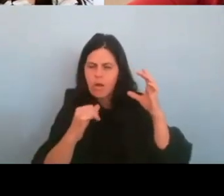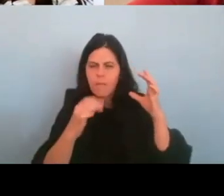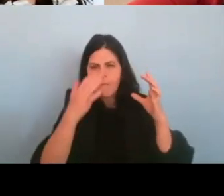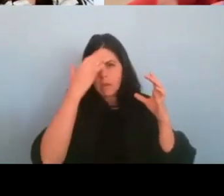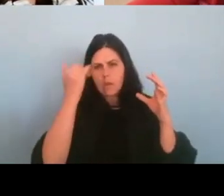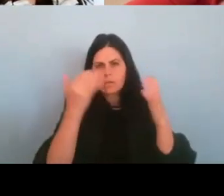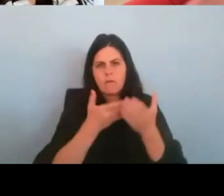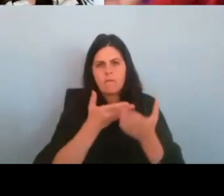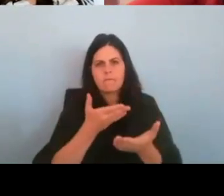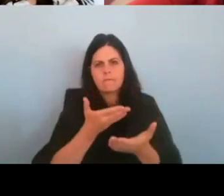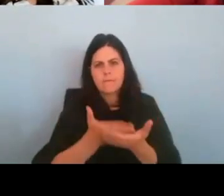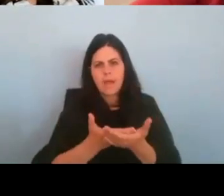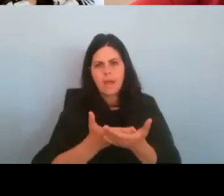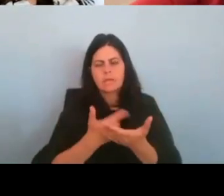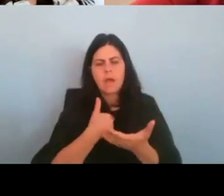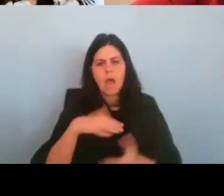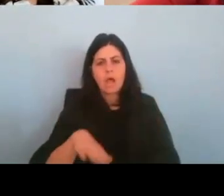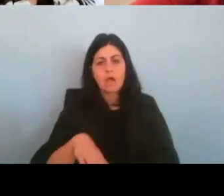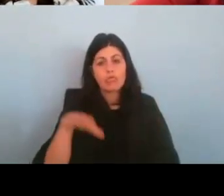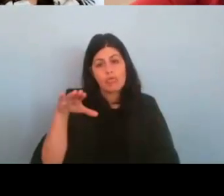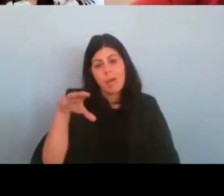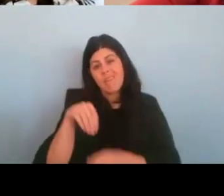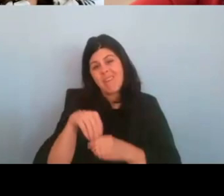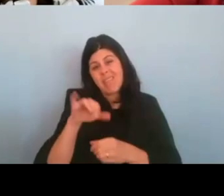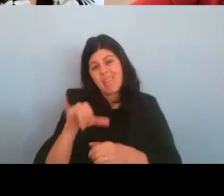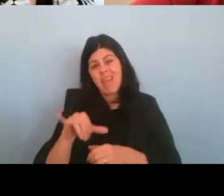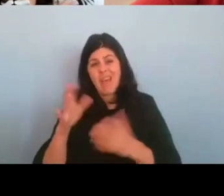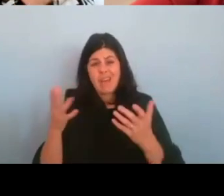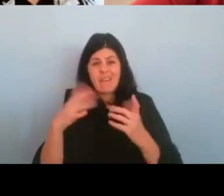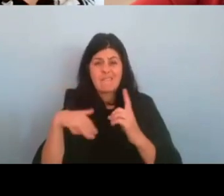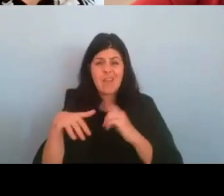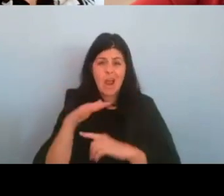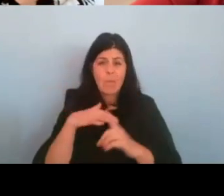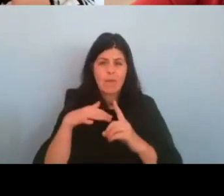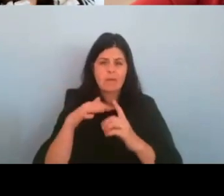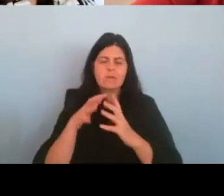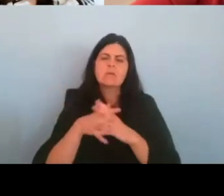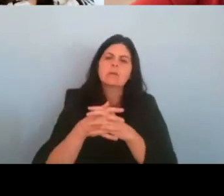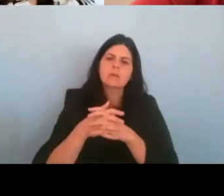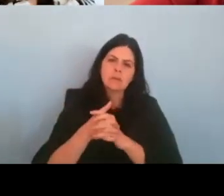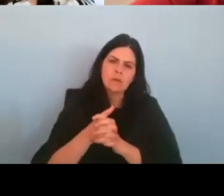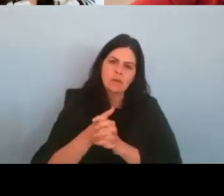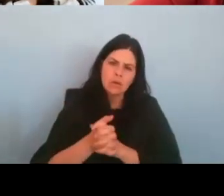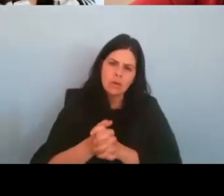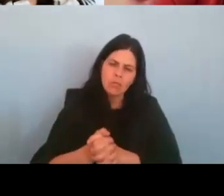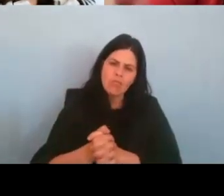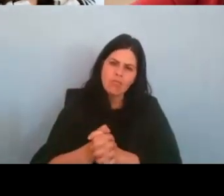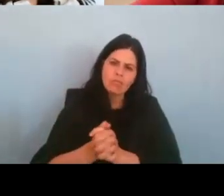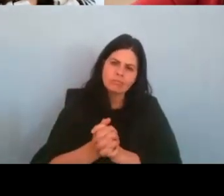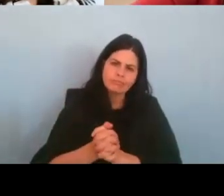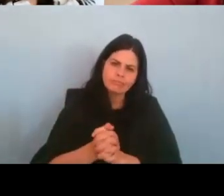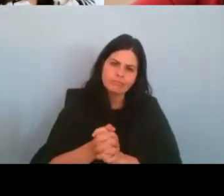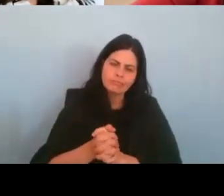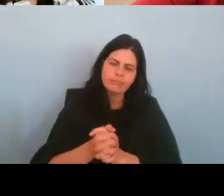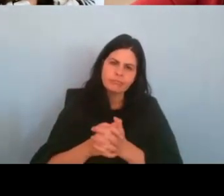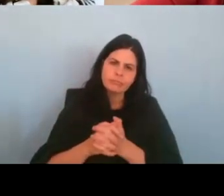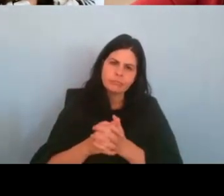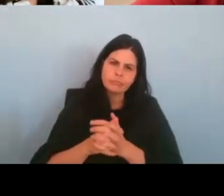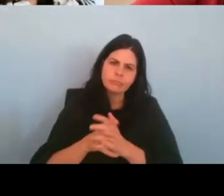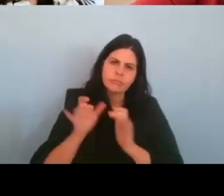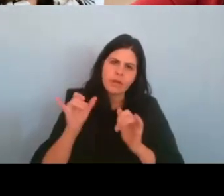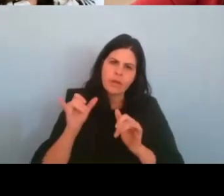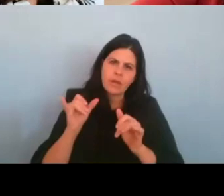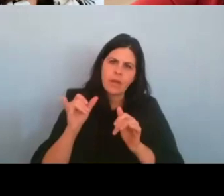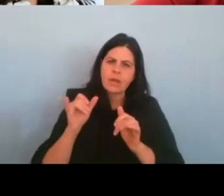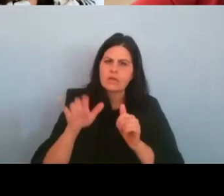I grew up in that sort of, in that environment. And so, um, and so, yeah, and, and just piggybacking off what Judith